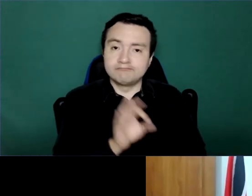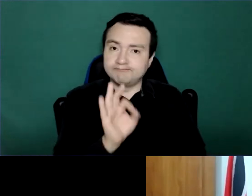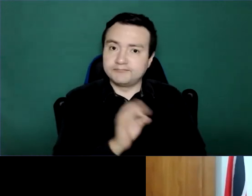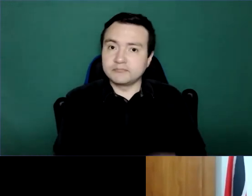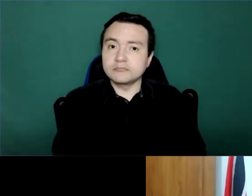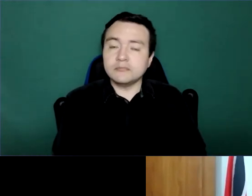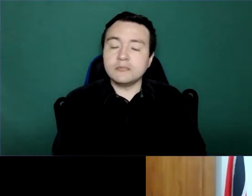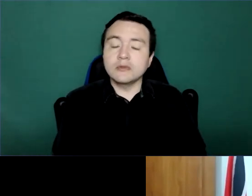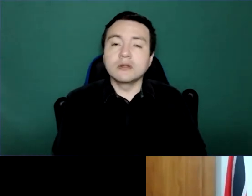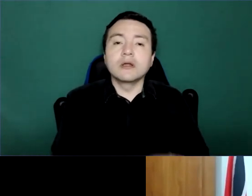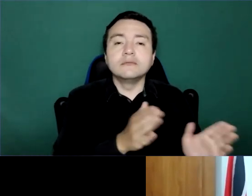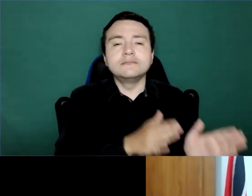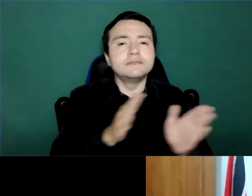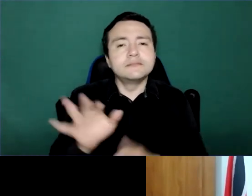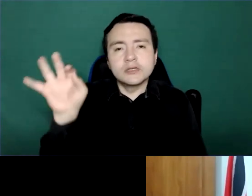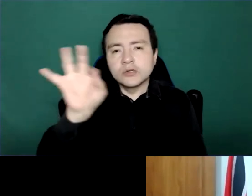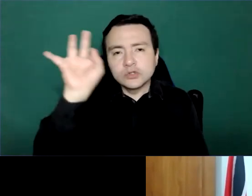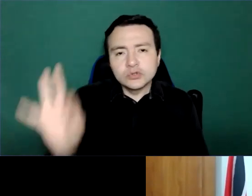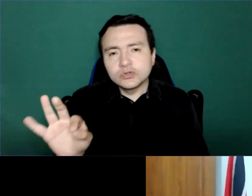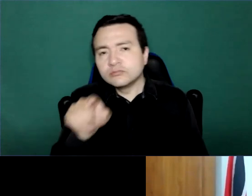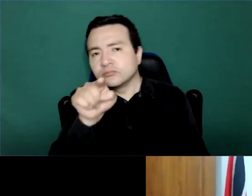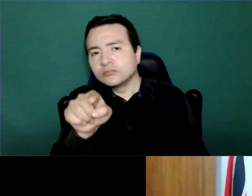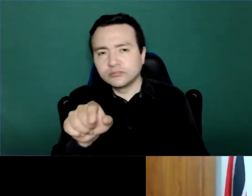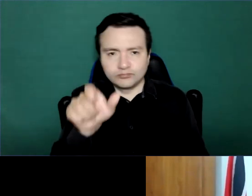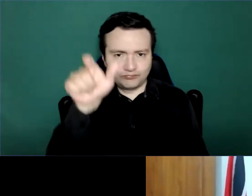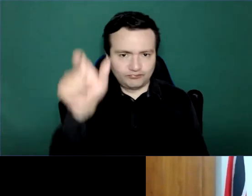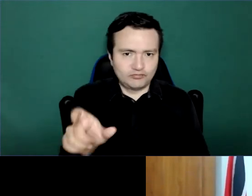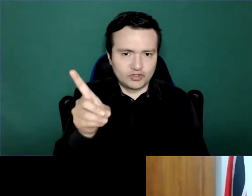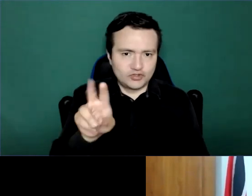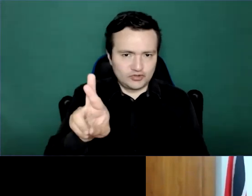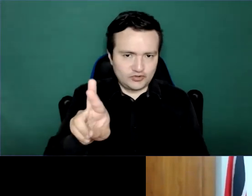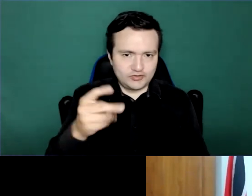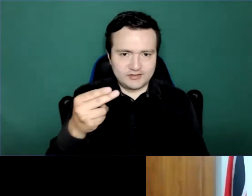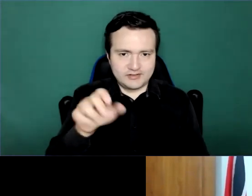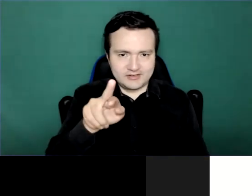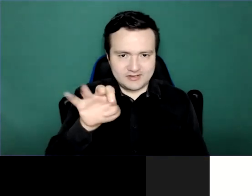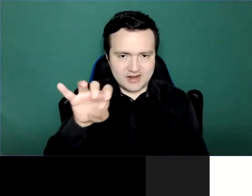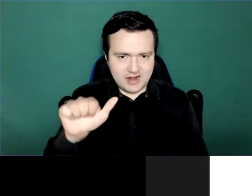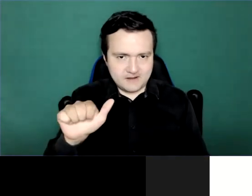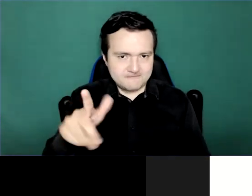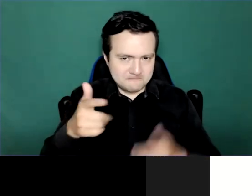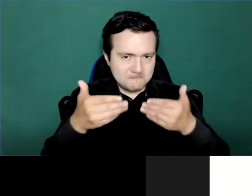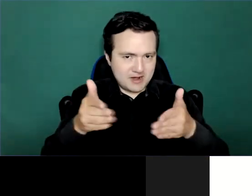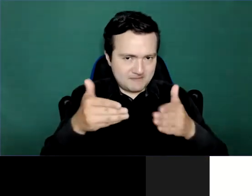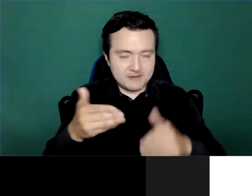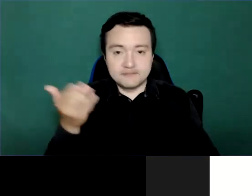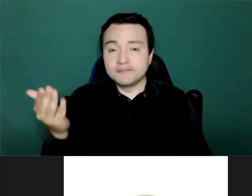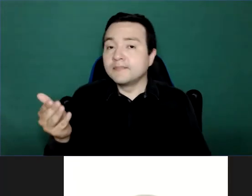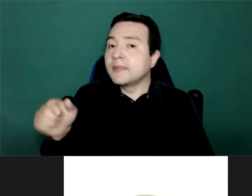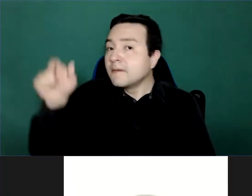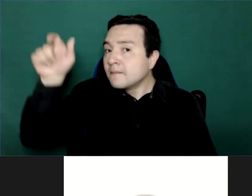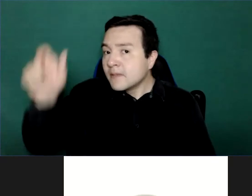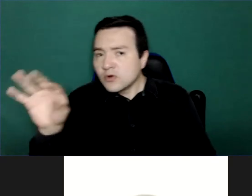Herrera. It's from Robert Paris. The elders have been one of the most